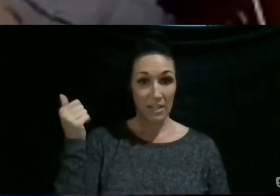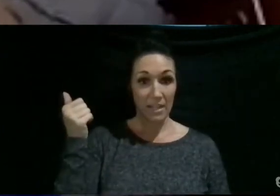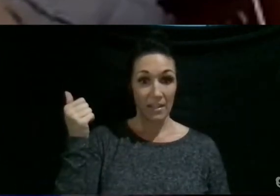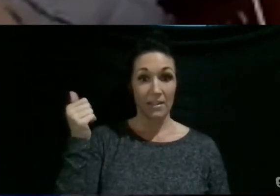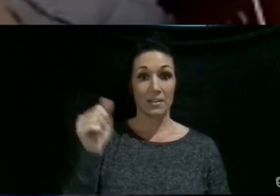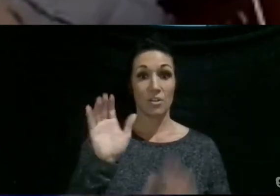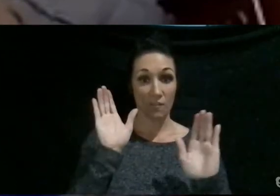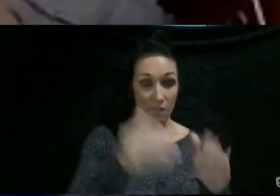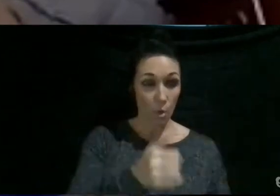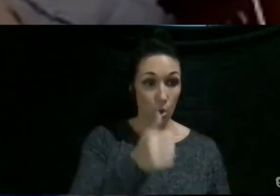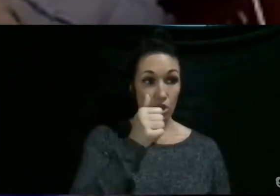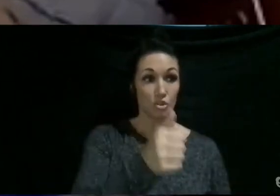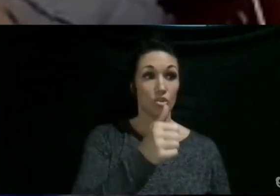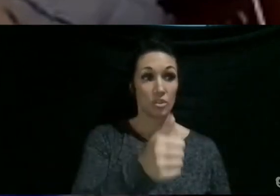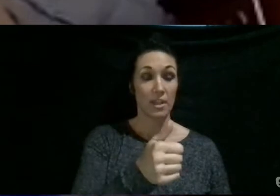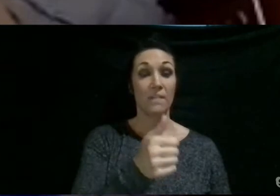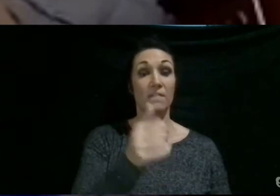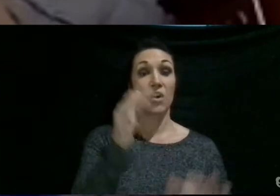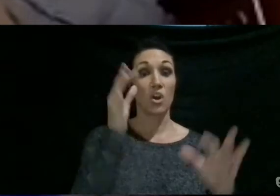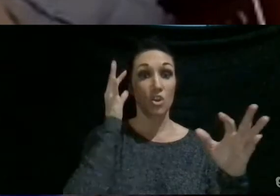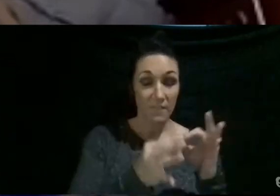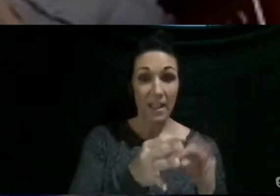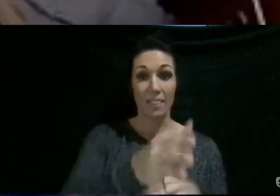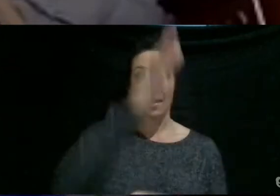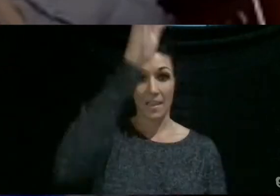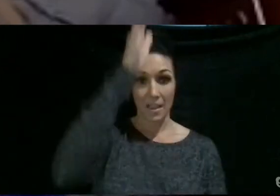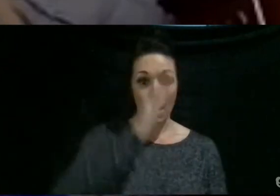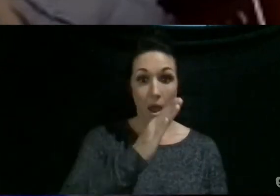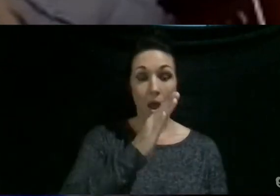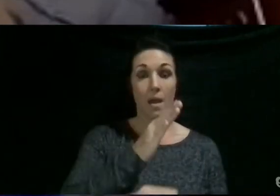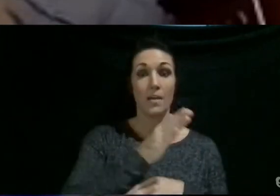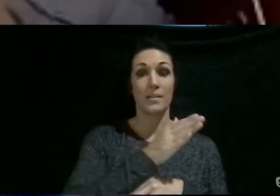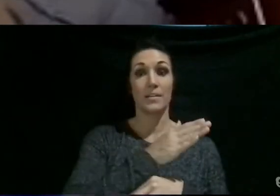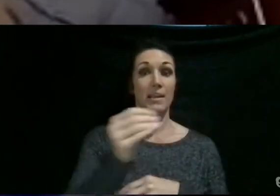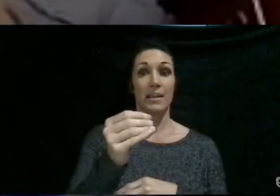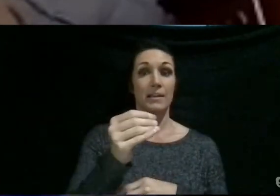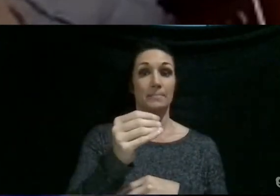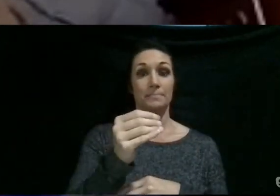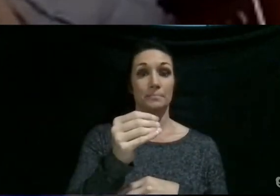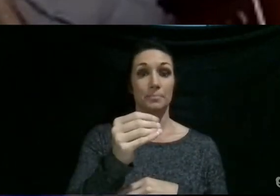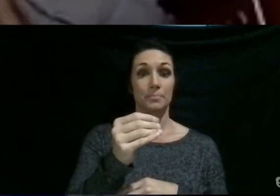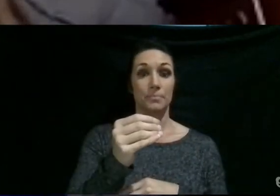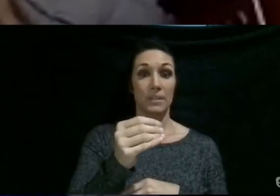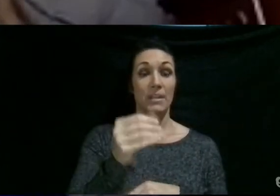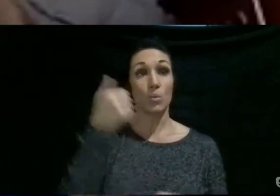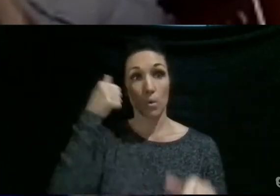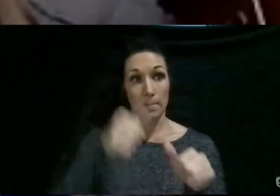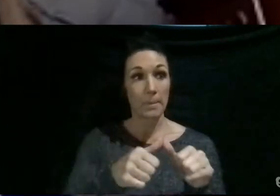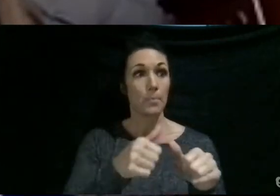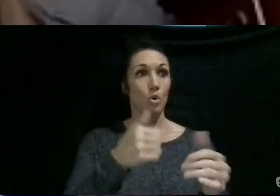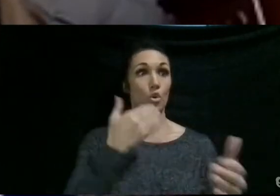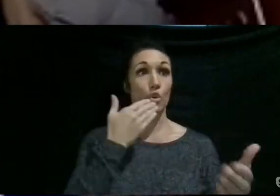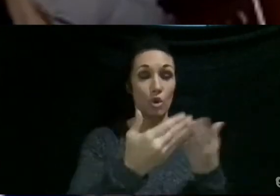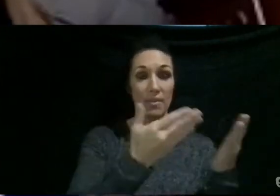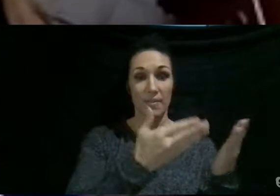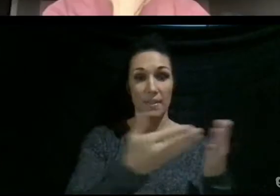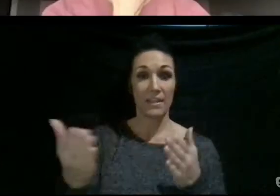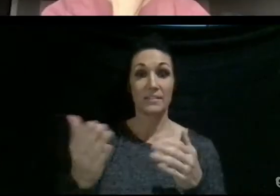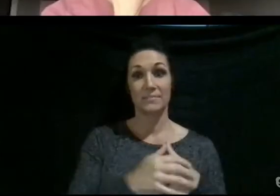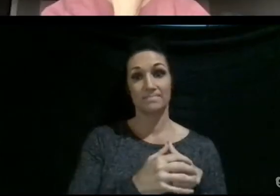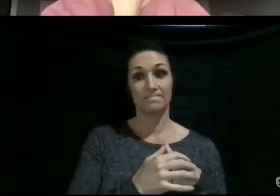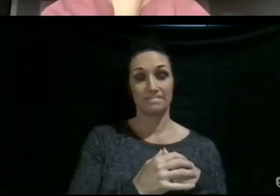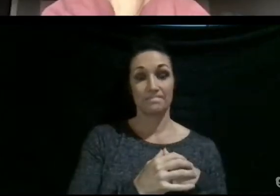focus yourself on your faith and on God and you'll remember all the good things easy to get distracted by.